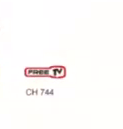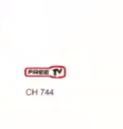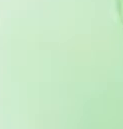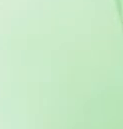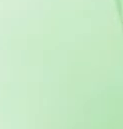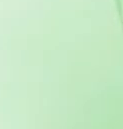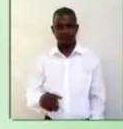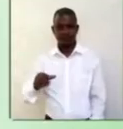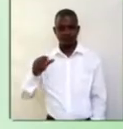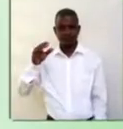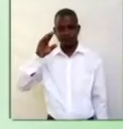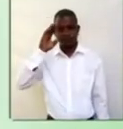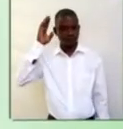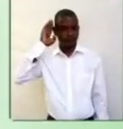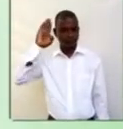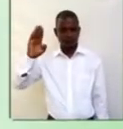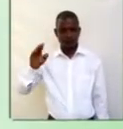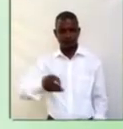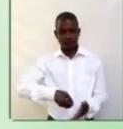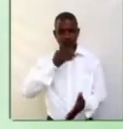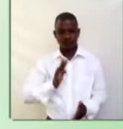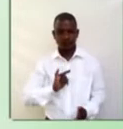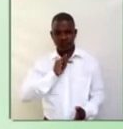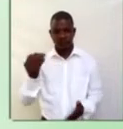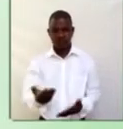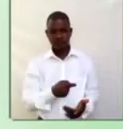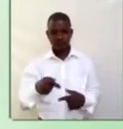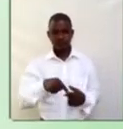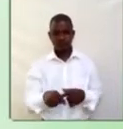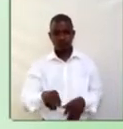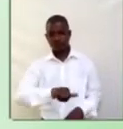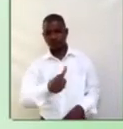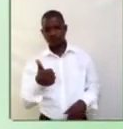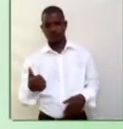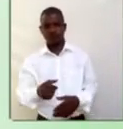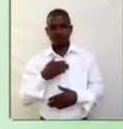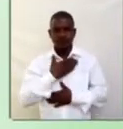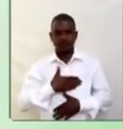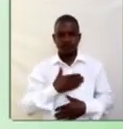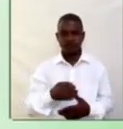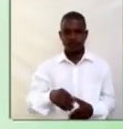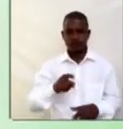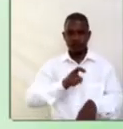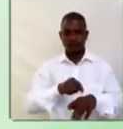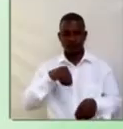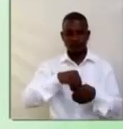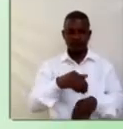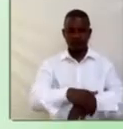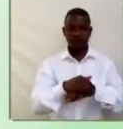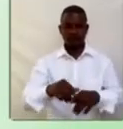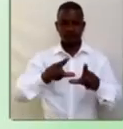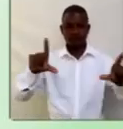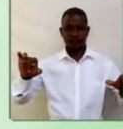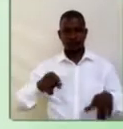Hello, students. I welcome you to another exciting time in English language class.